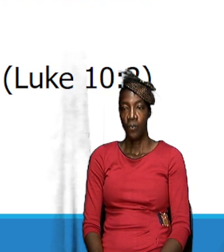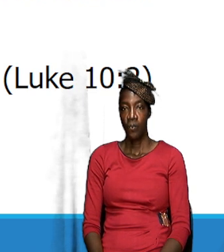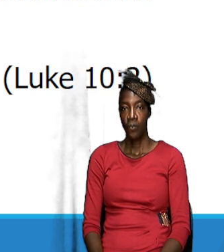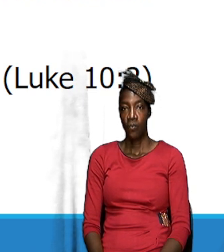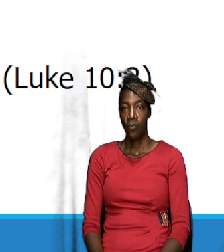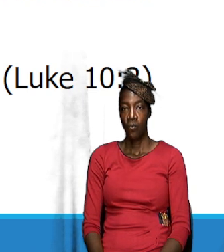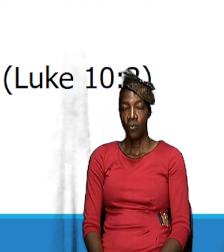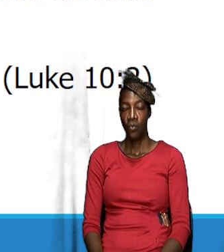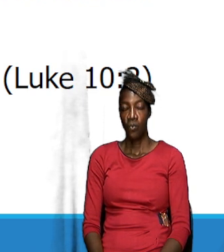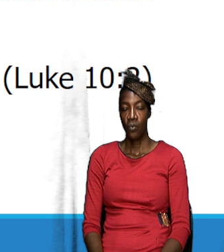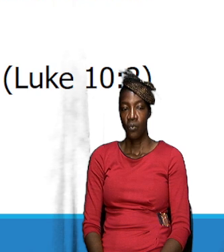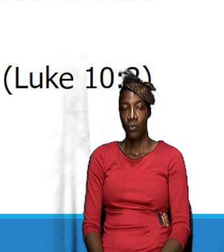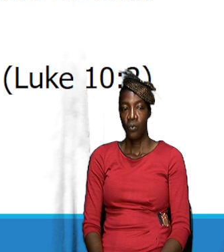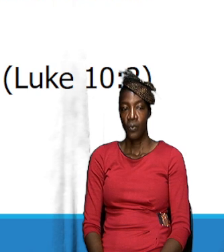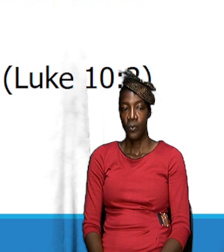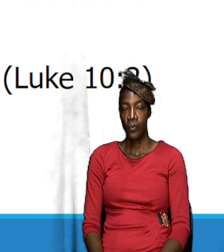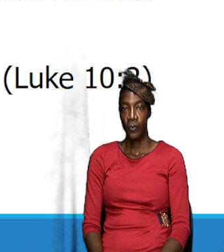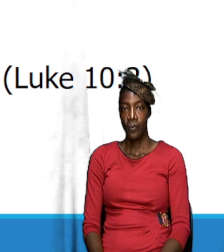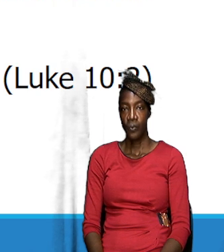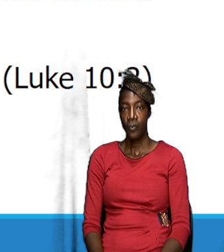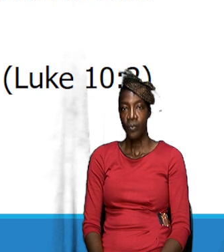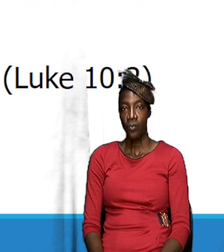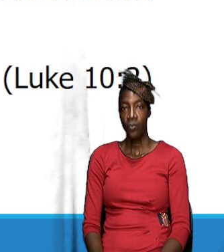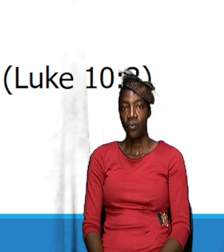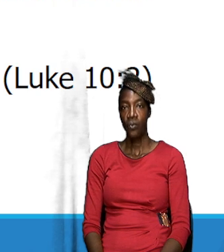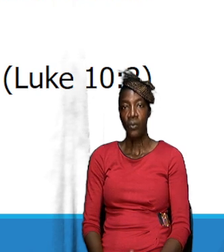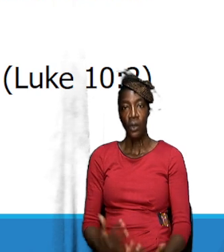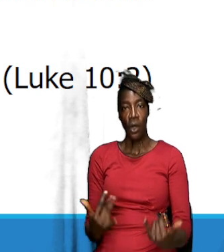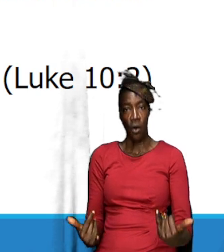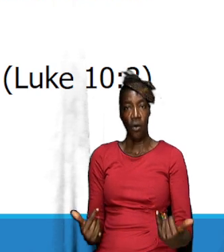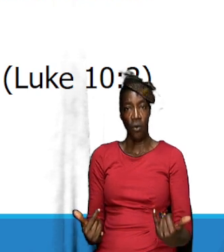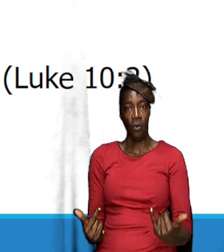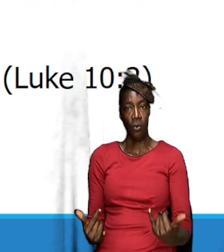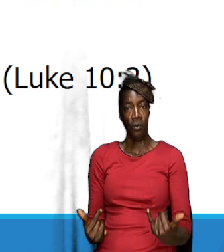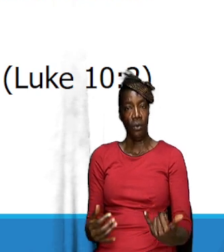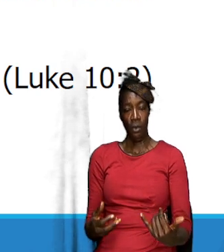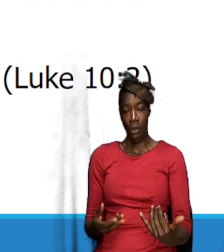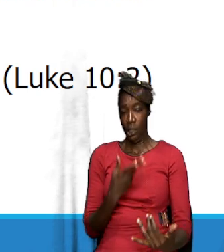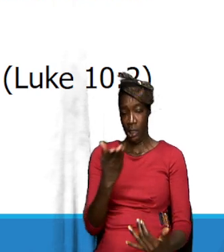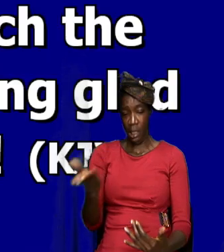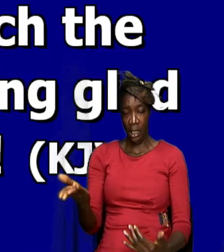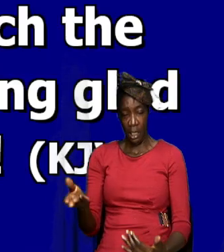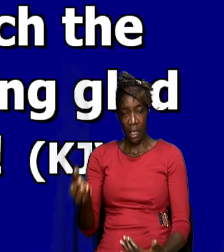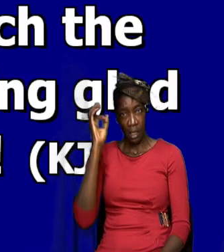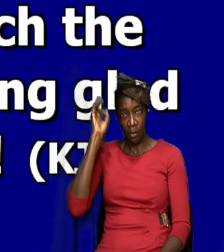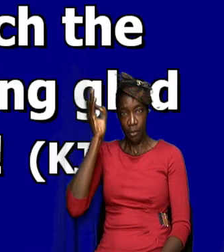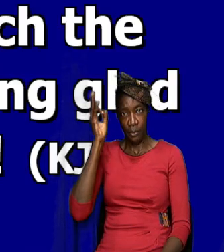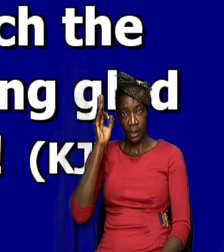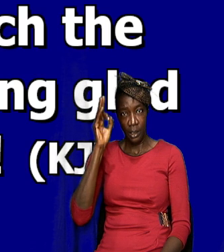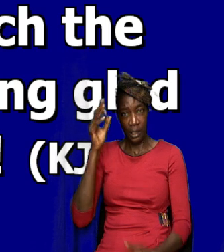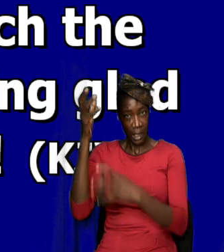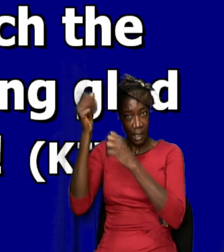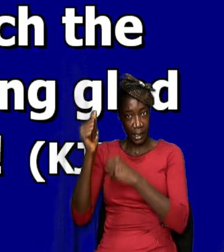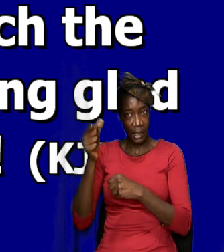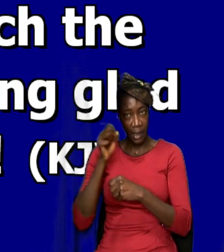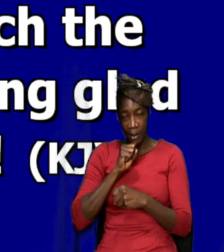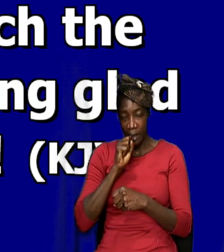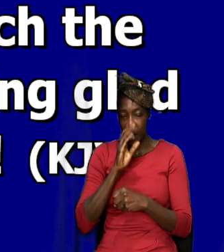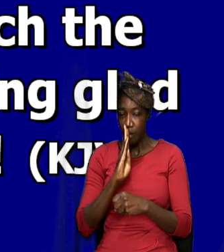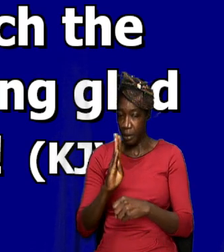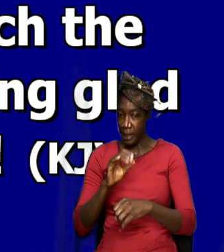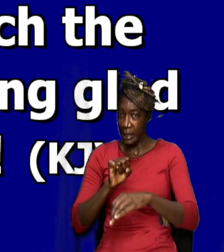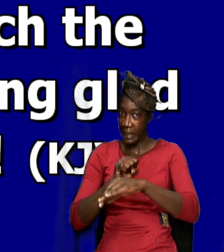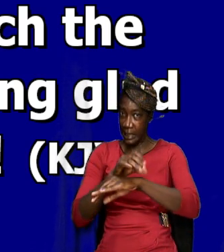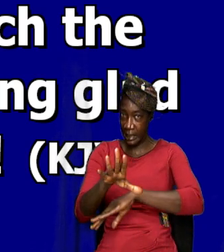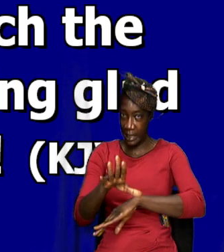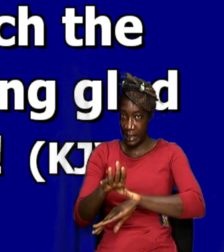Okay, so the scriptures are quoted in Romans, it said, and how shall they preach except they be sent